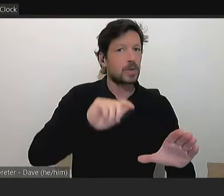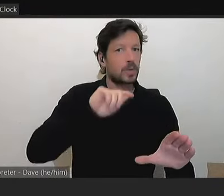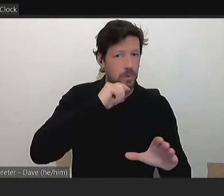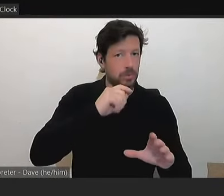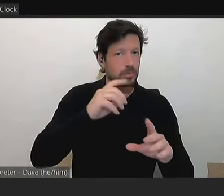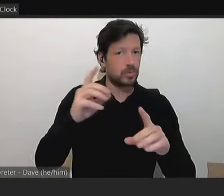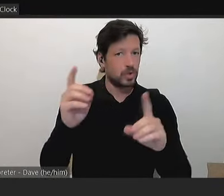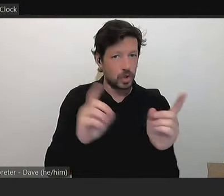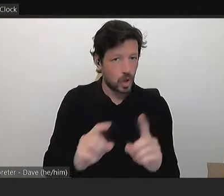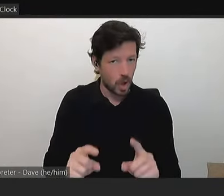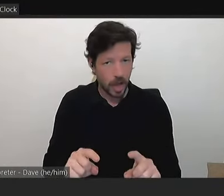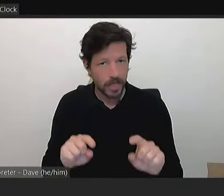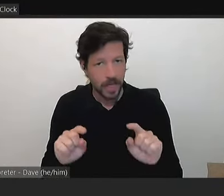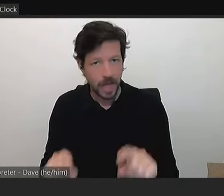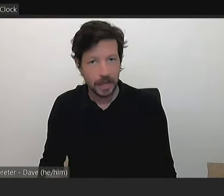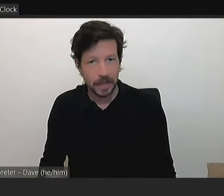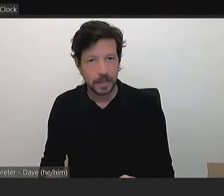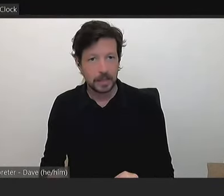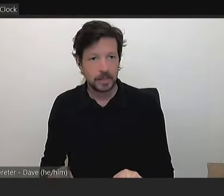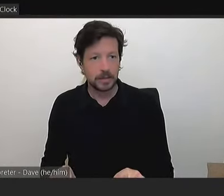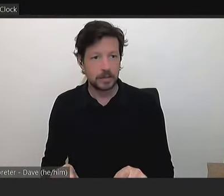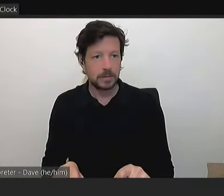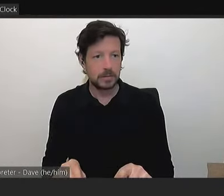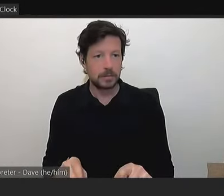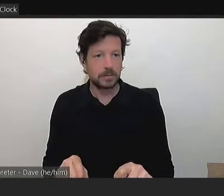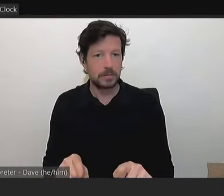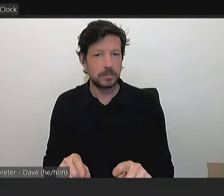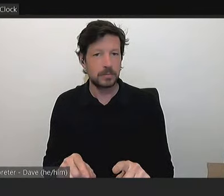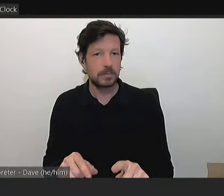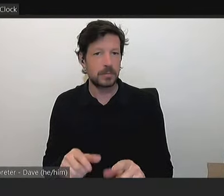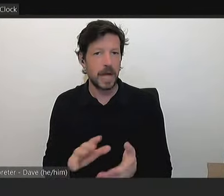at how it could affect the park, the, um, Northgate golf course.